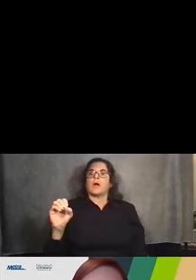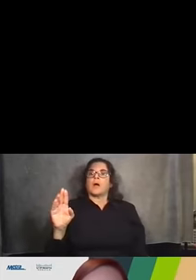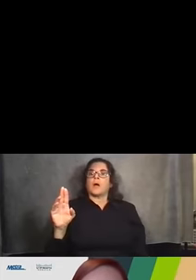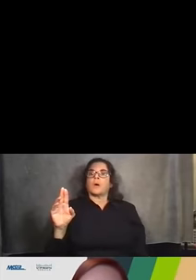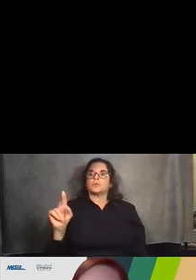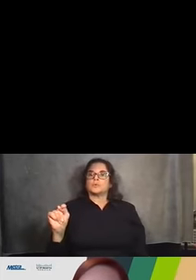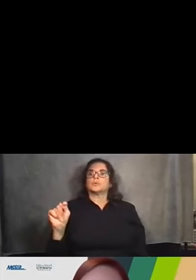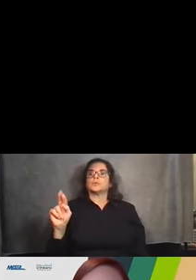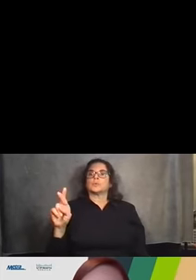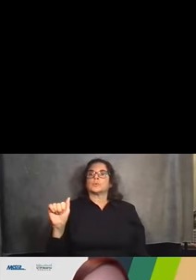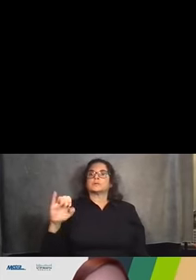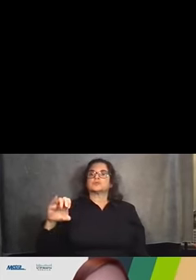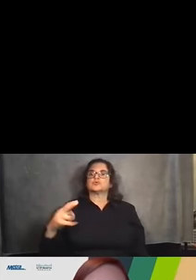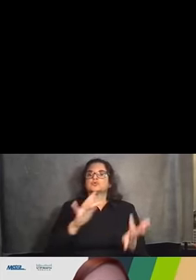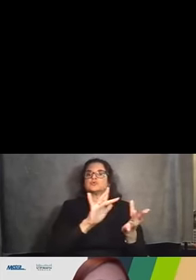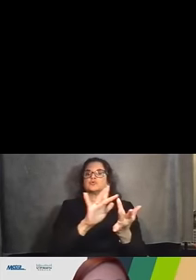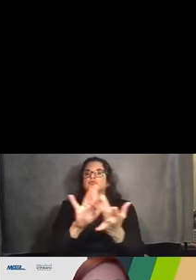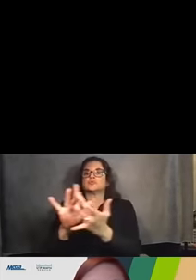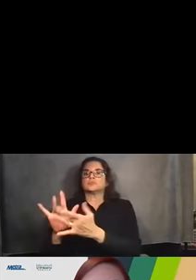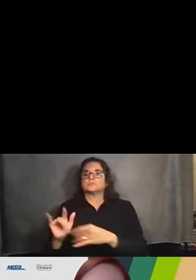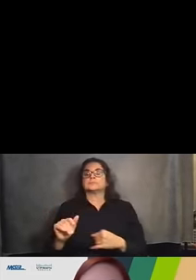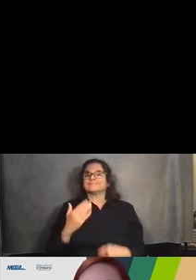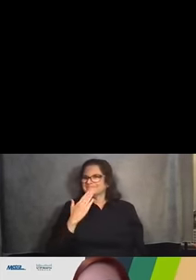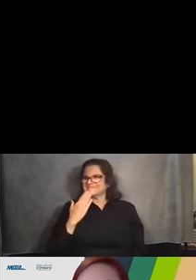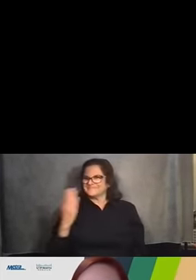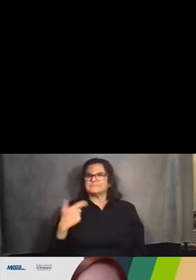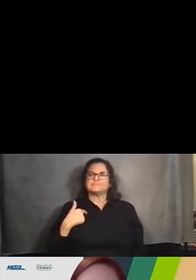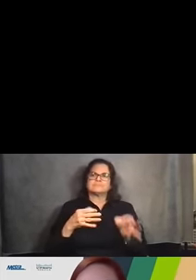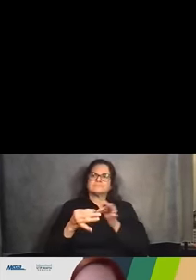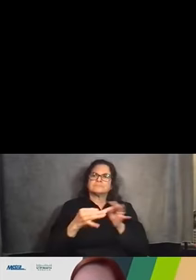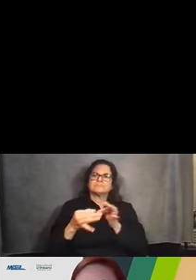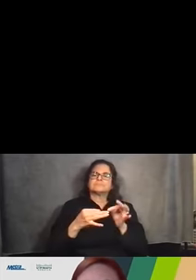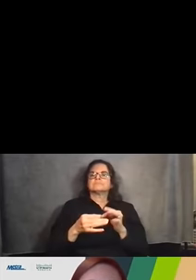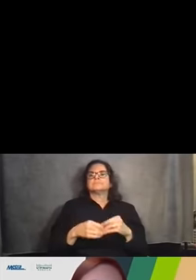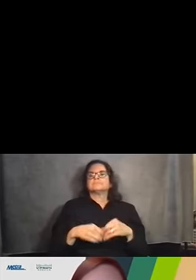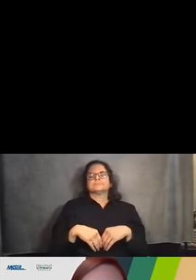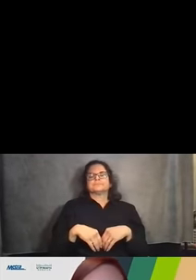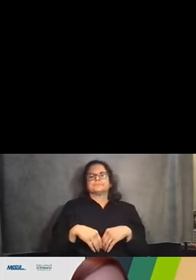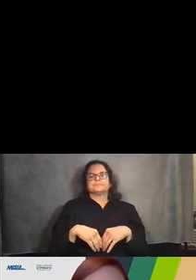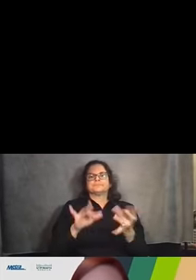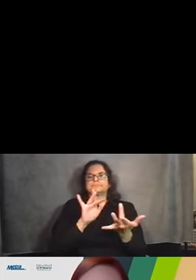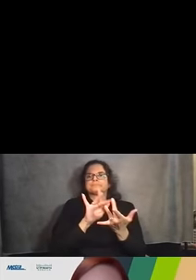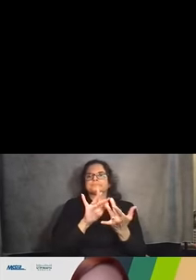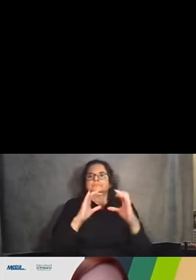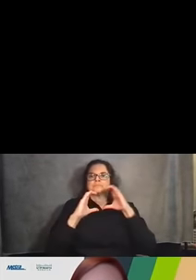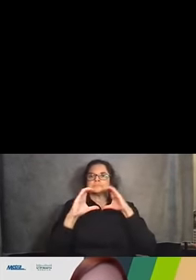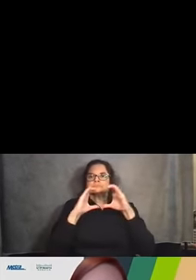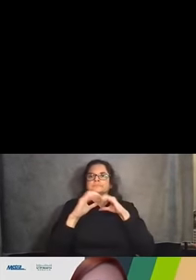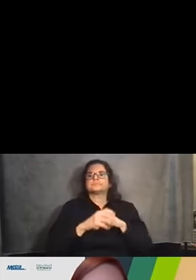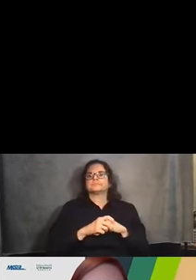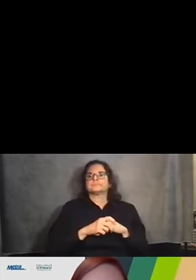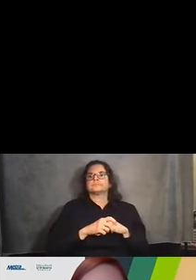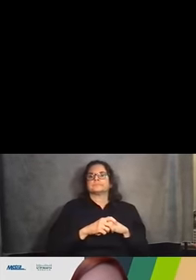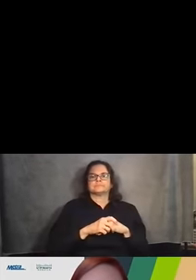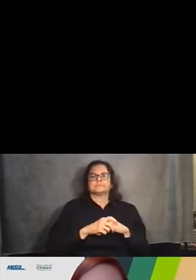Thanks, Colin. So like you said, I will be going over some outreach, as I mentioned previously, while I'm your moderator this evening, I